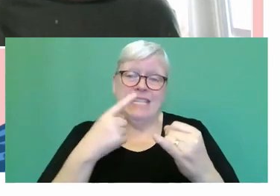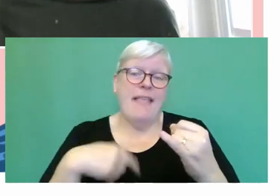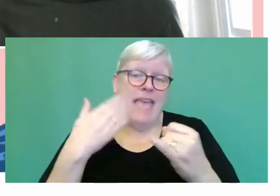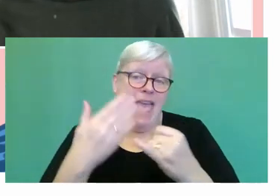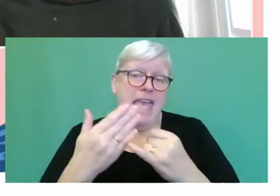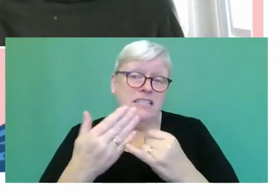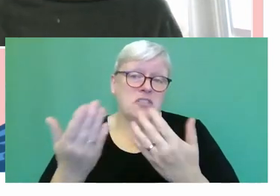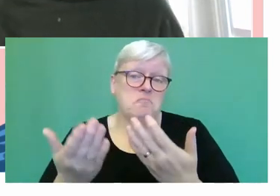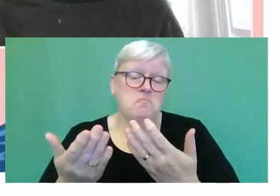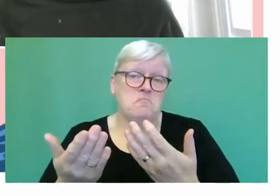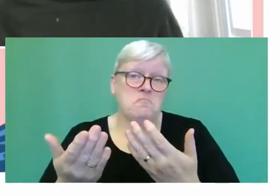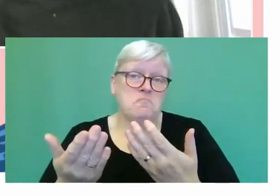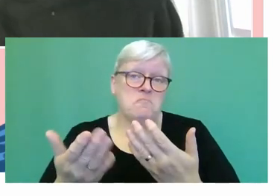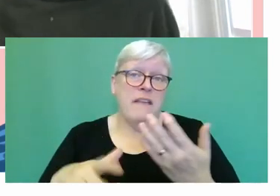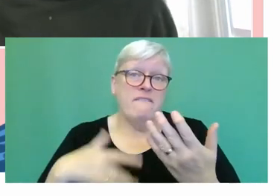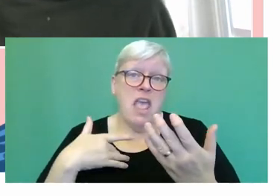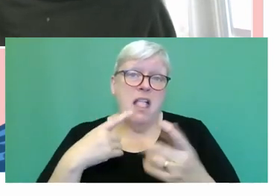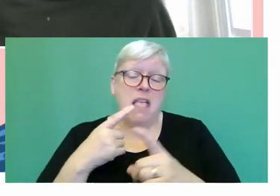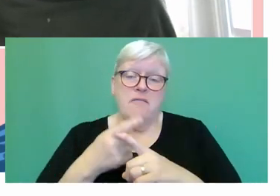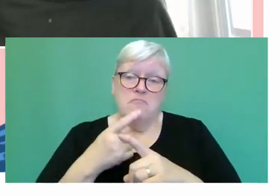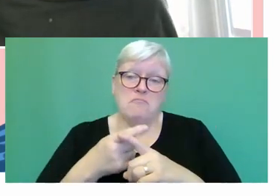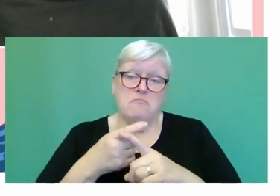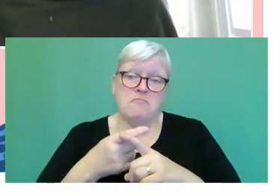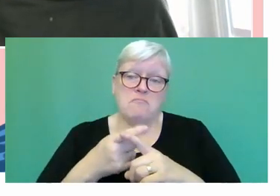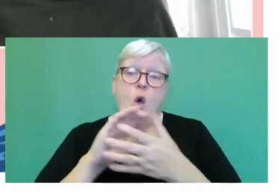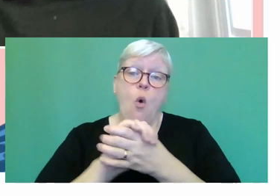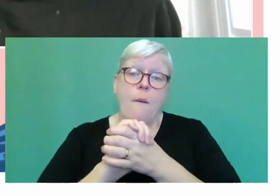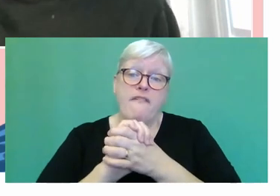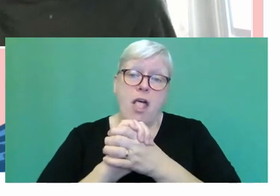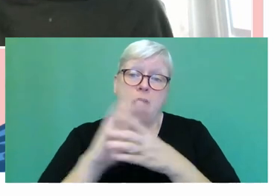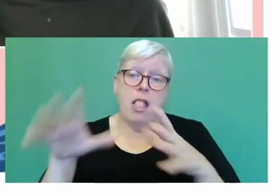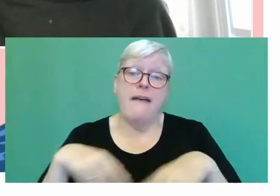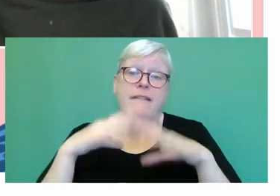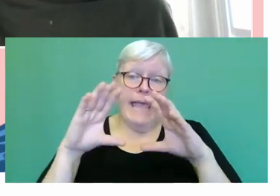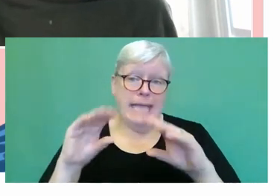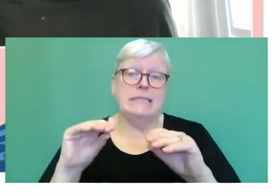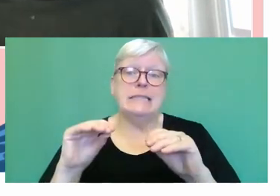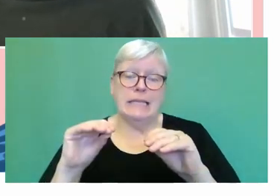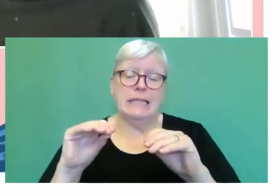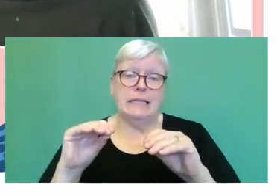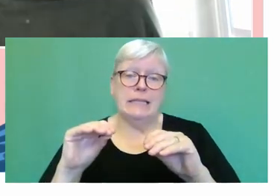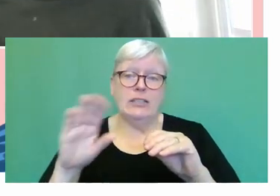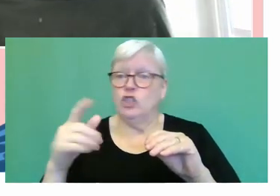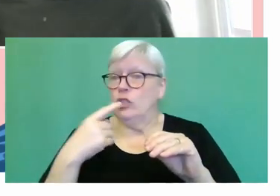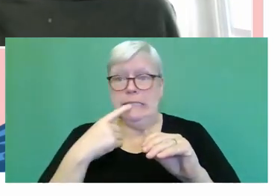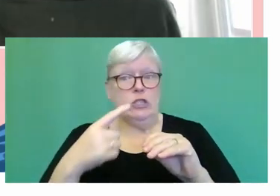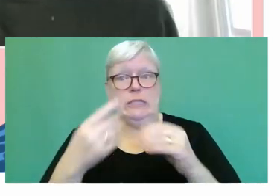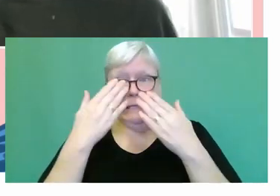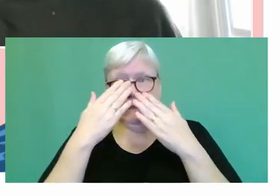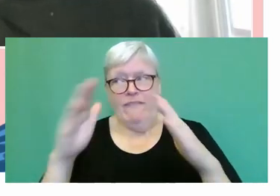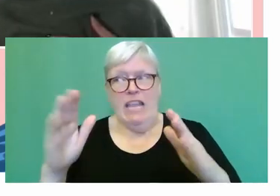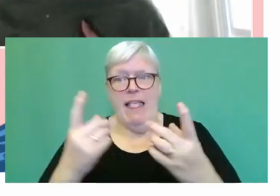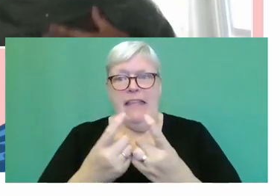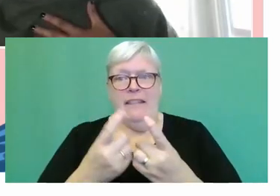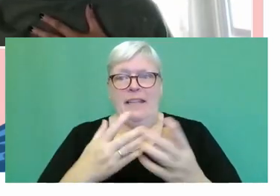it's an optimistic book, it's a hopeful ending. And I don't think that reveals anything about what actually happened.